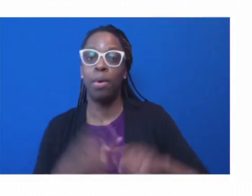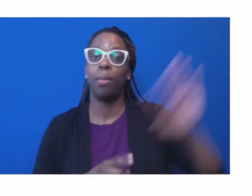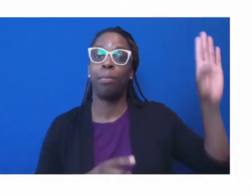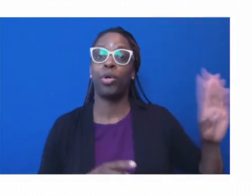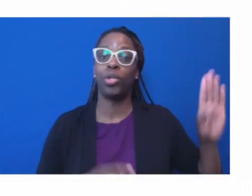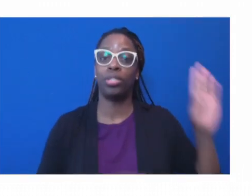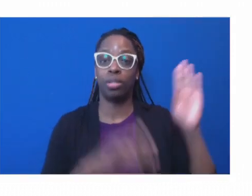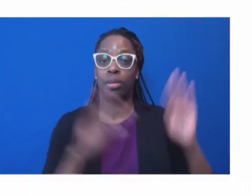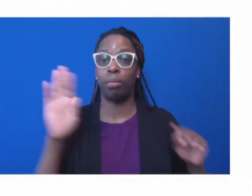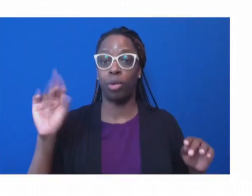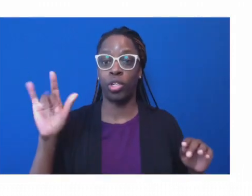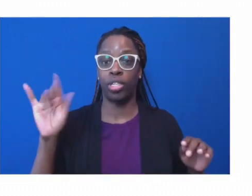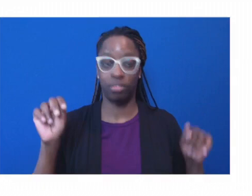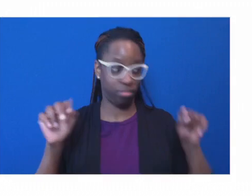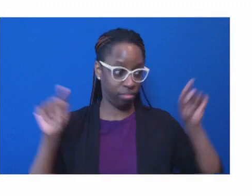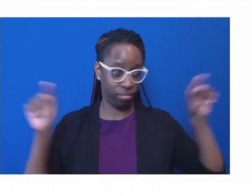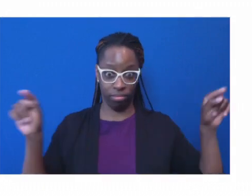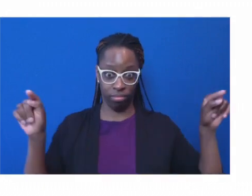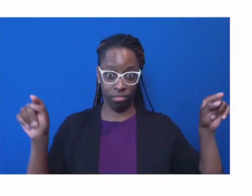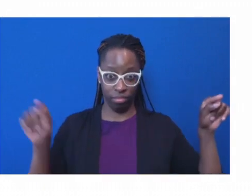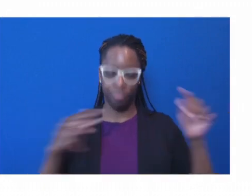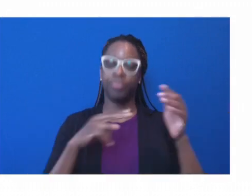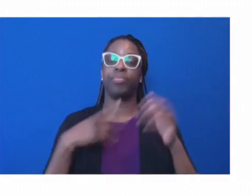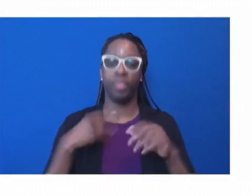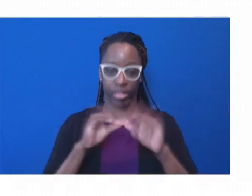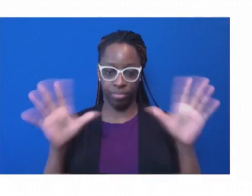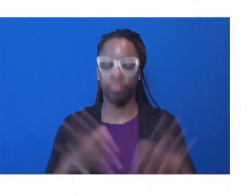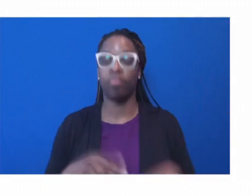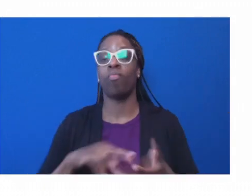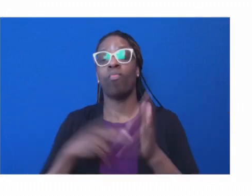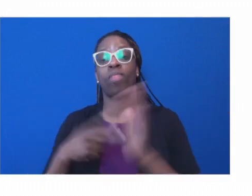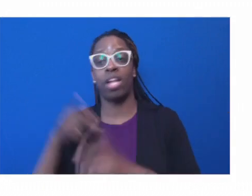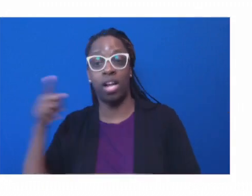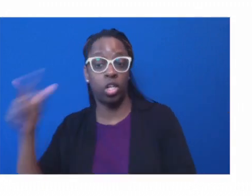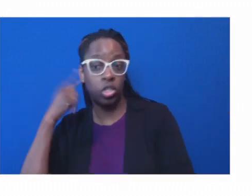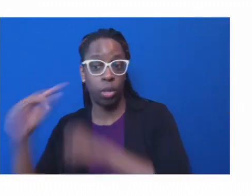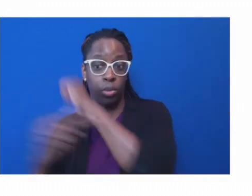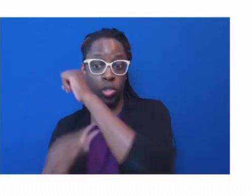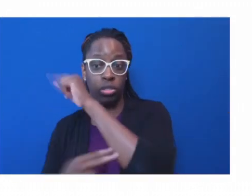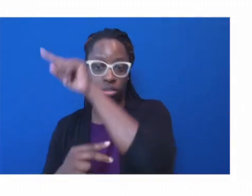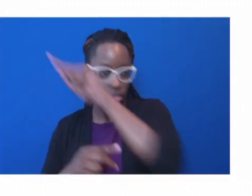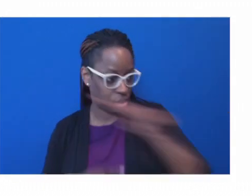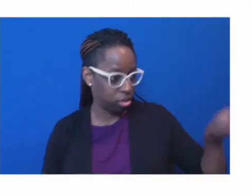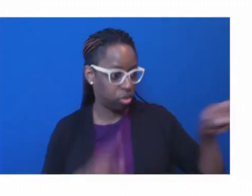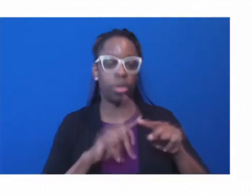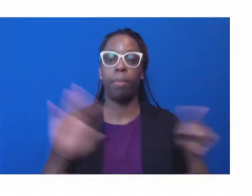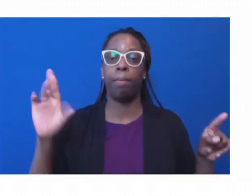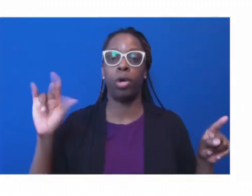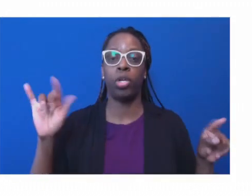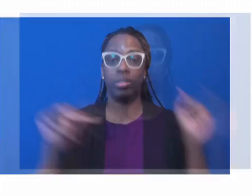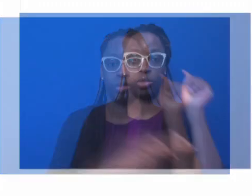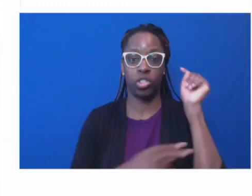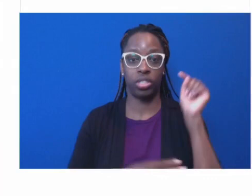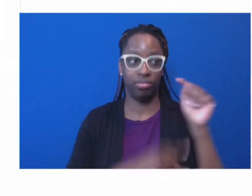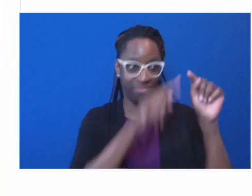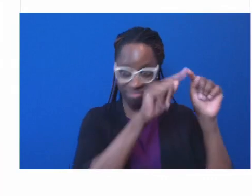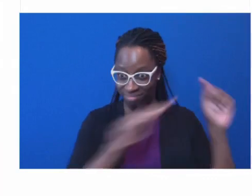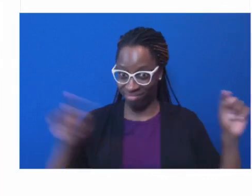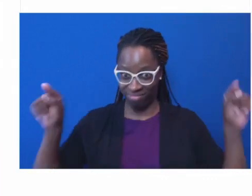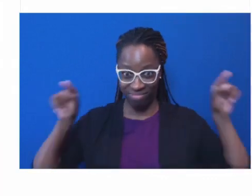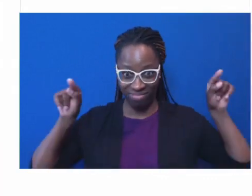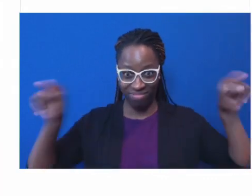towers, which weigh 90,000 tons each, are made of limestone, granite, and Rosendale cement. And the